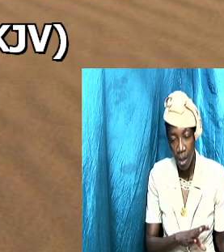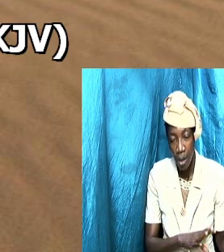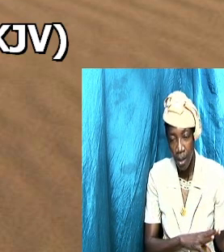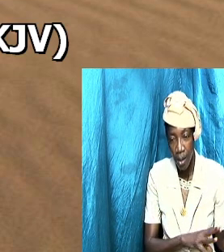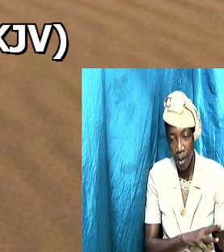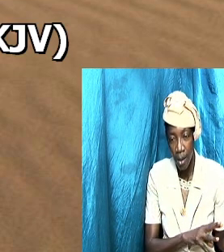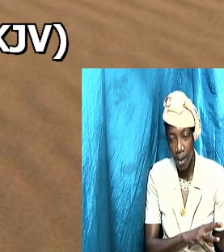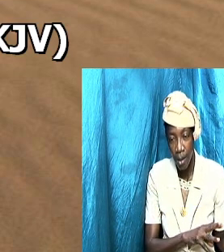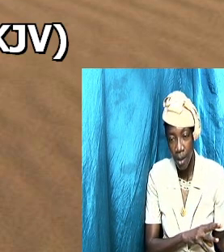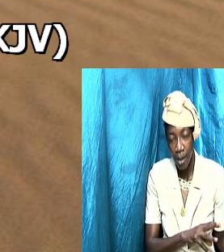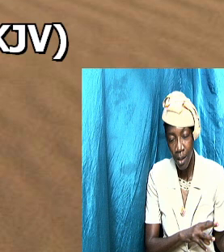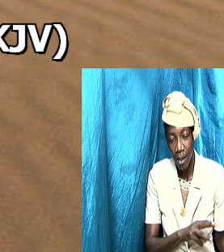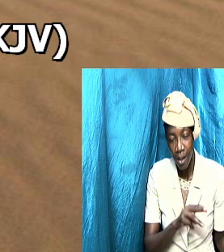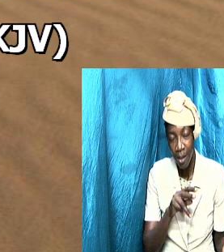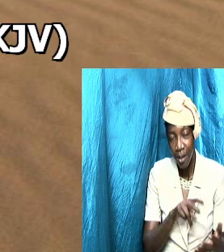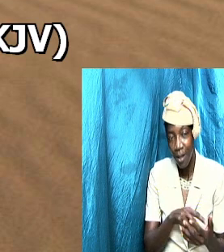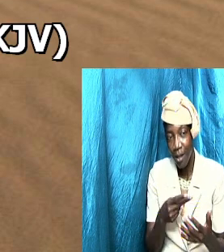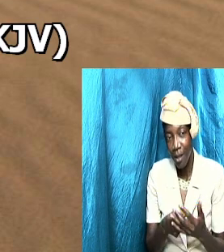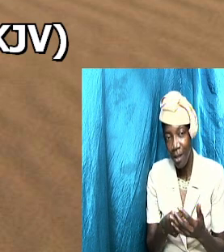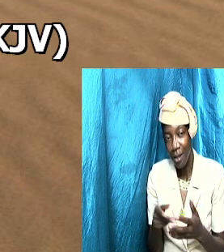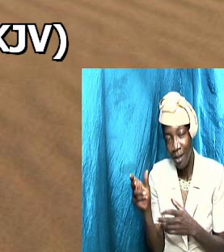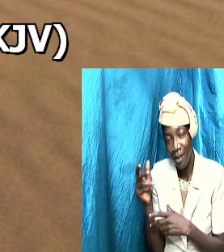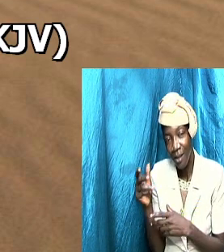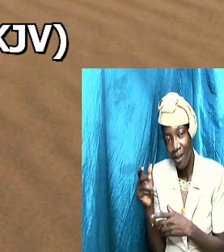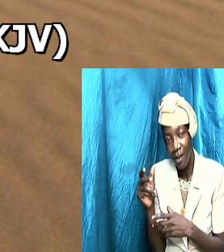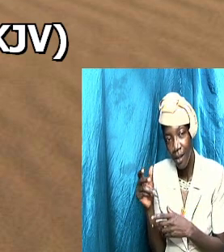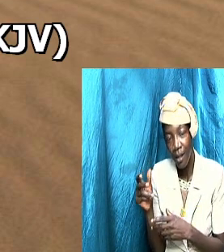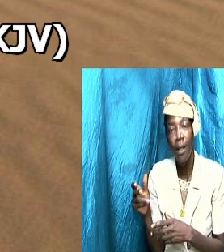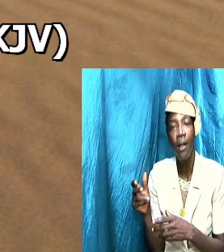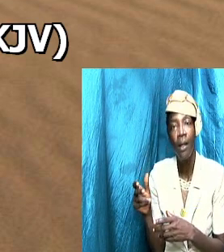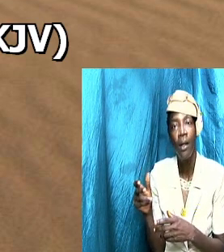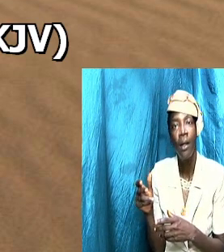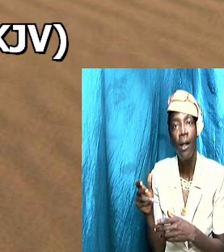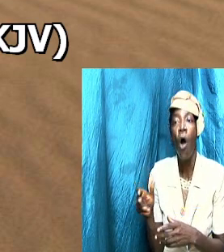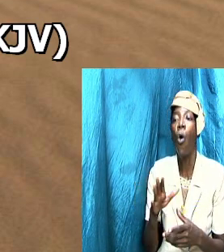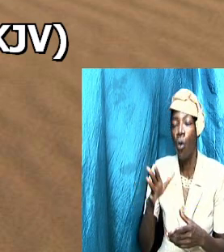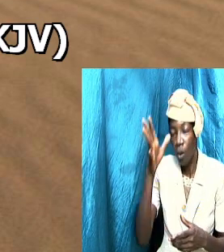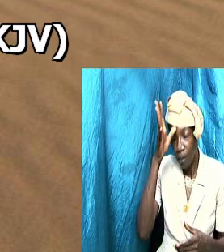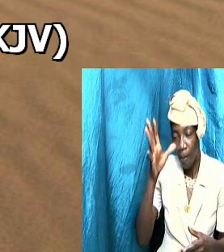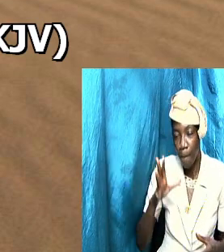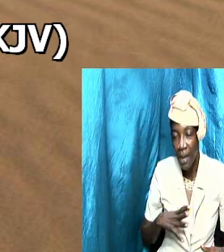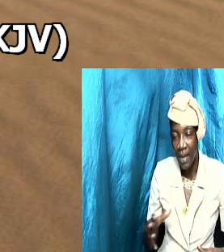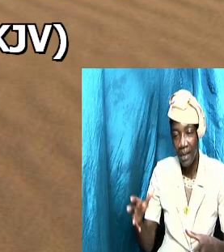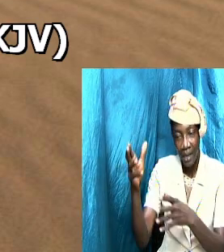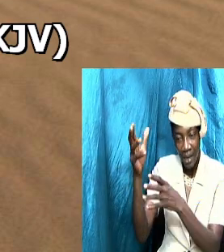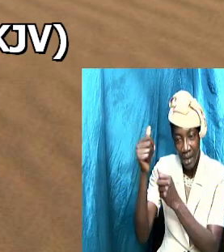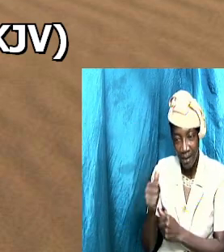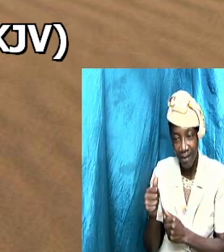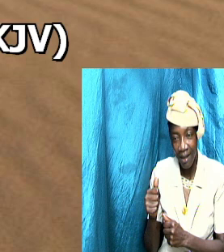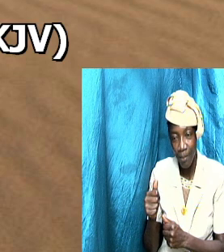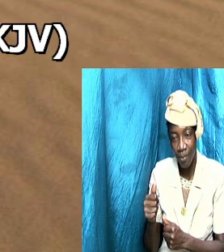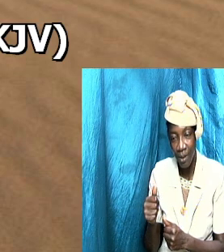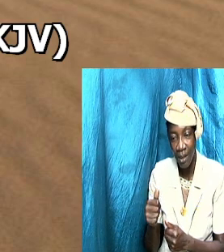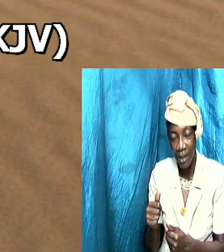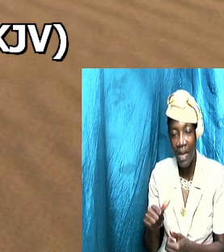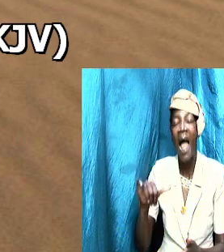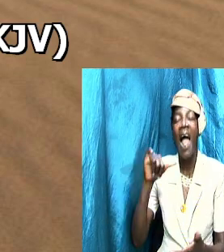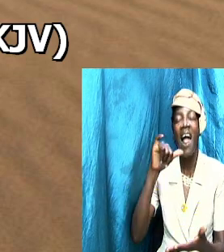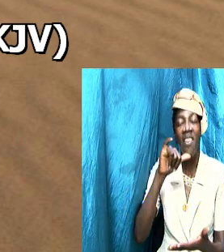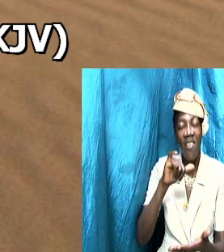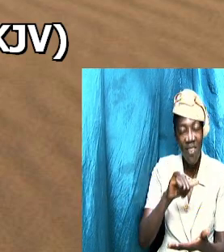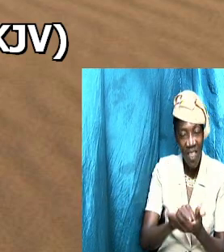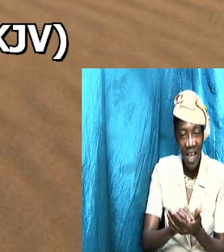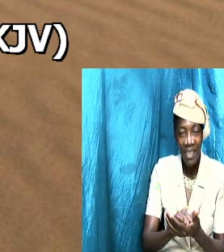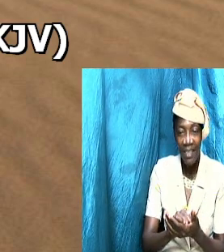what do I mean by that a man must accept that he is married to a woman